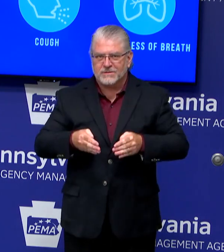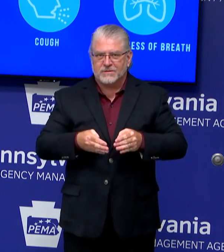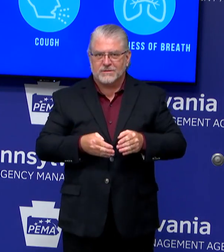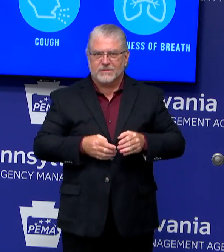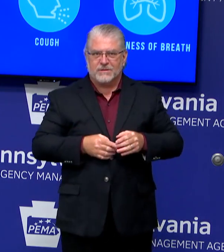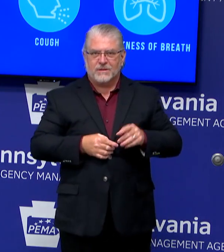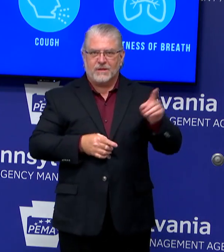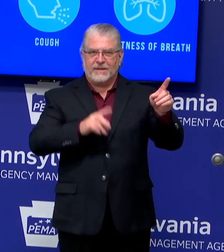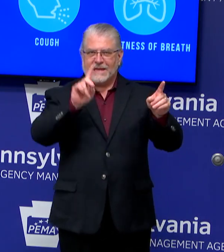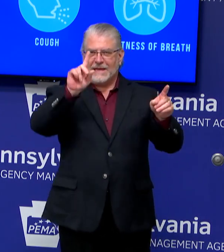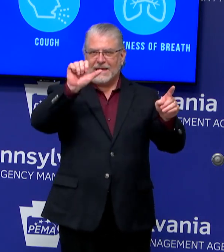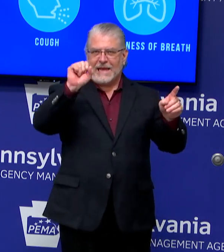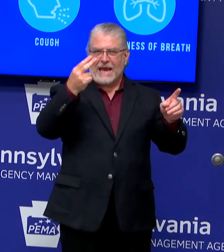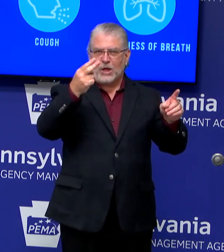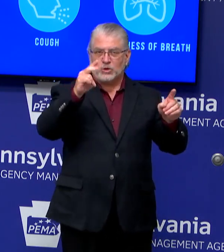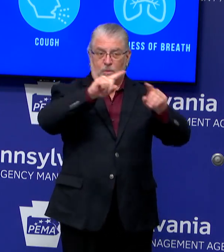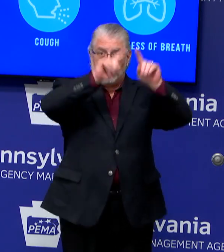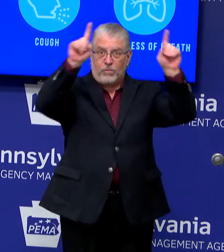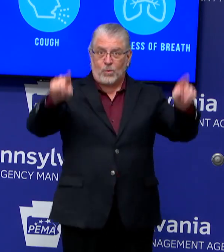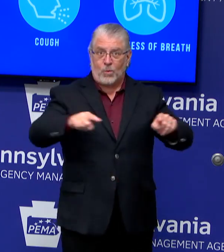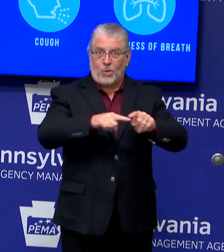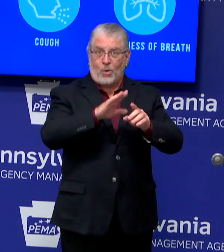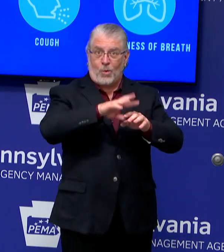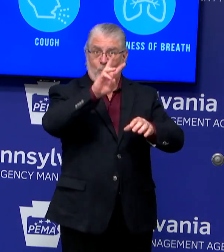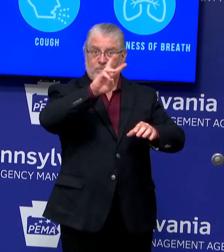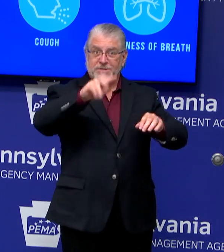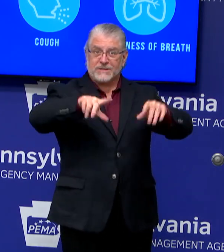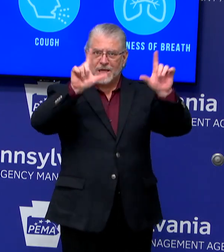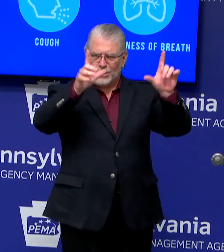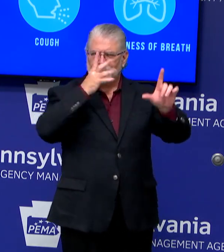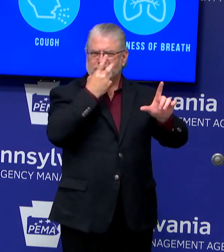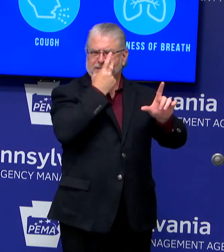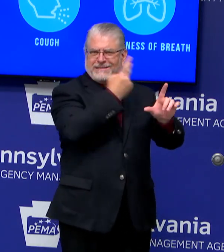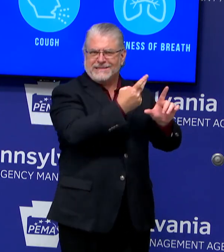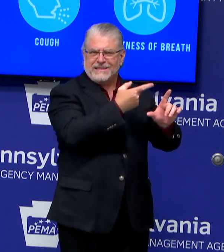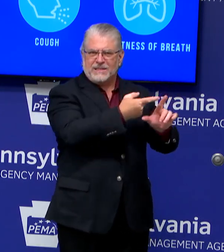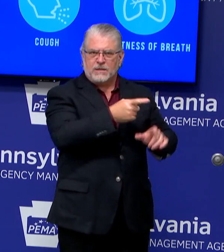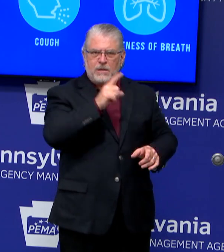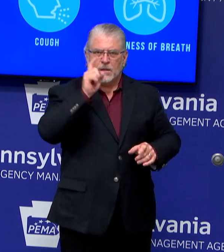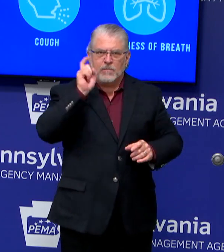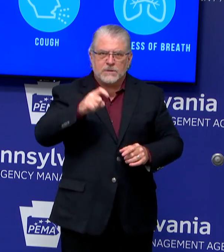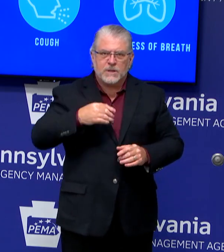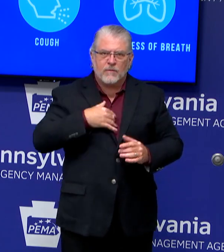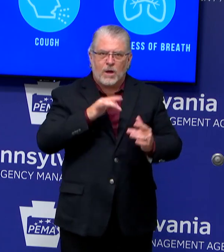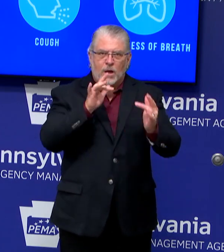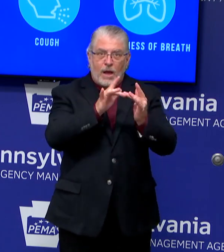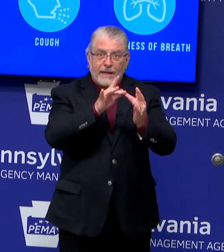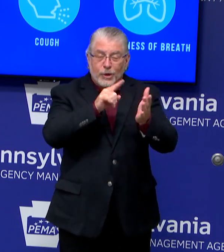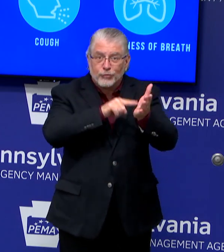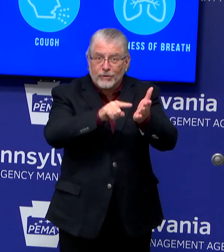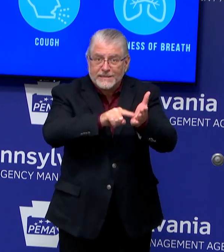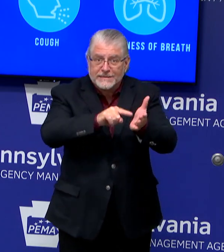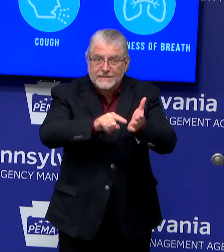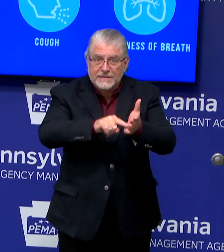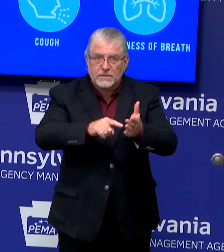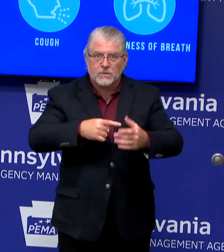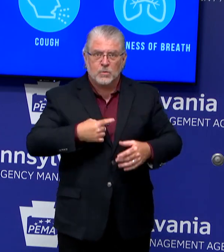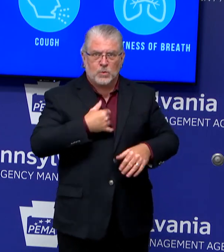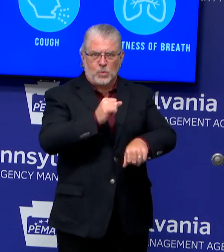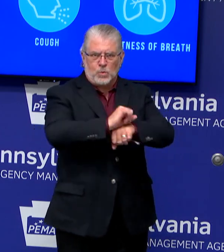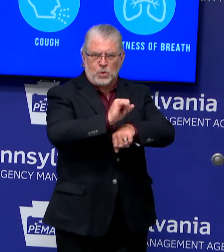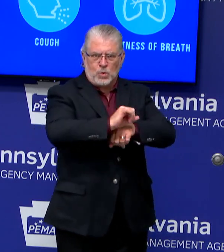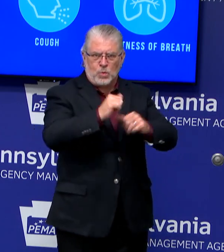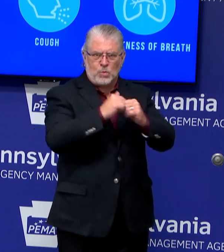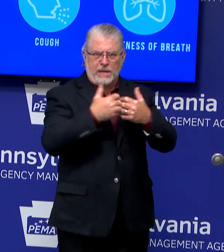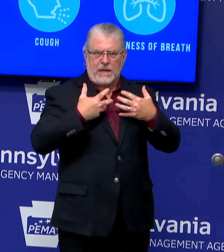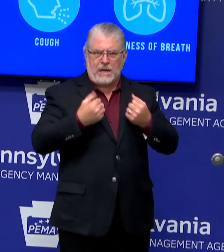on our website. So we want to make sure that there's contact tracing. We have worked with Commissioner Lyons, the health commissioner of Erie County, in